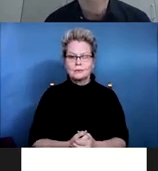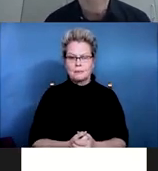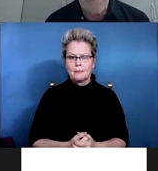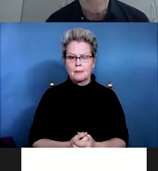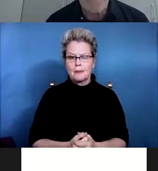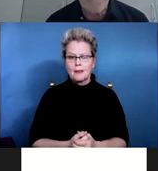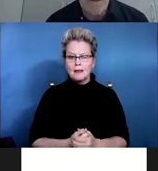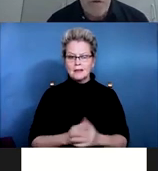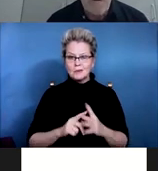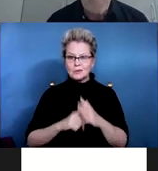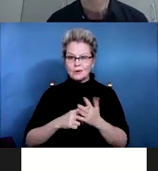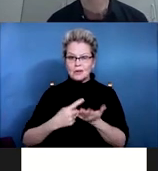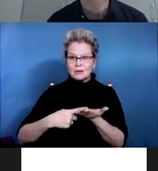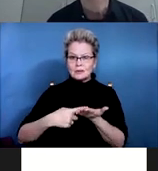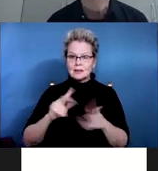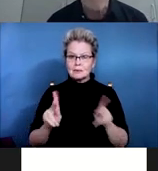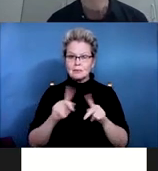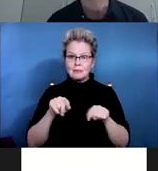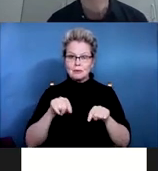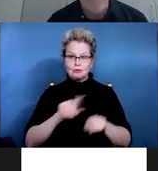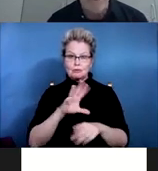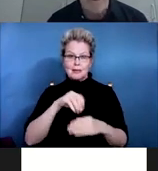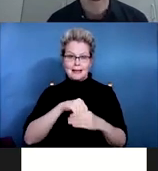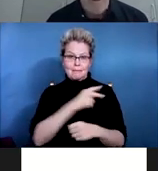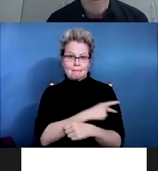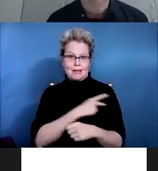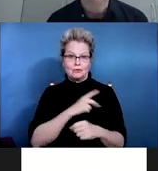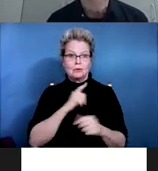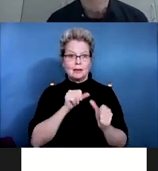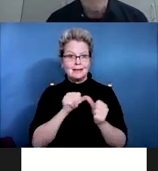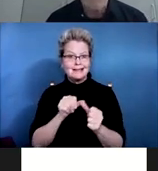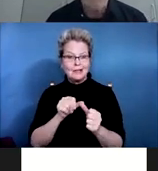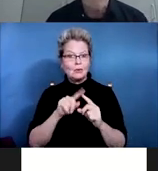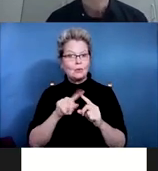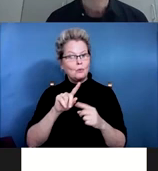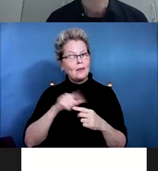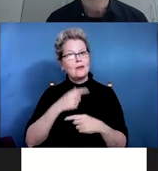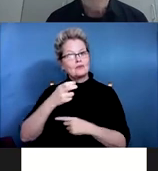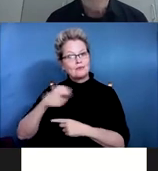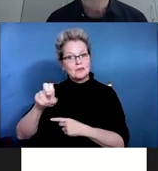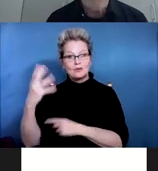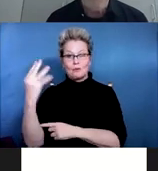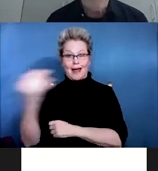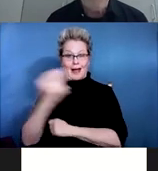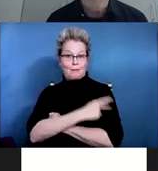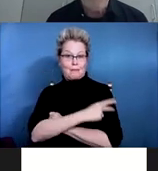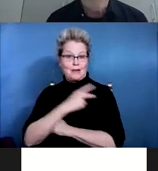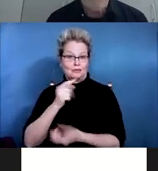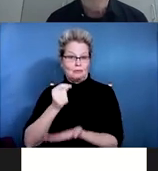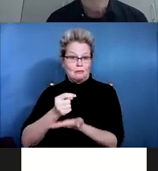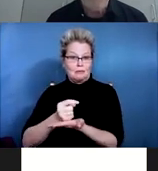inpatients and continue to outpatient therapy. Clinicians want to help, but